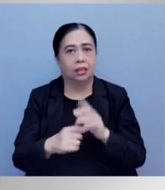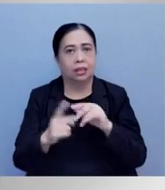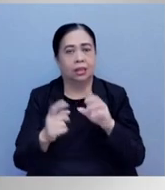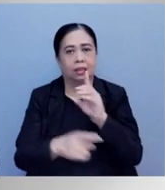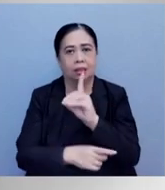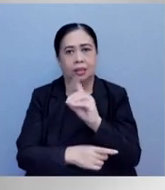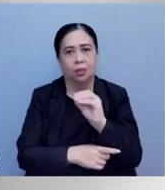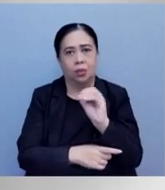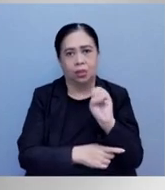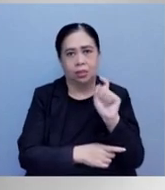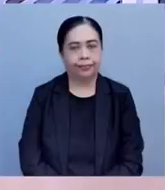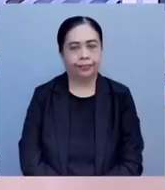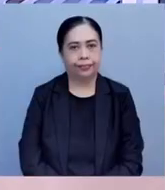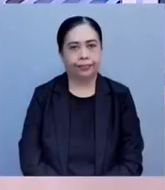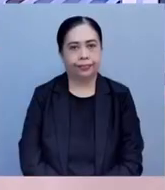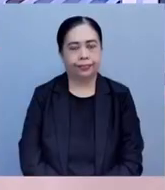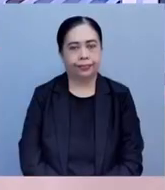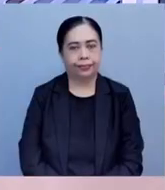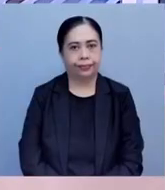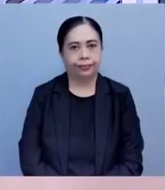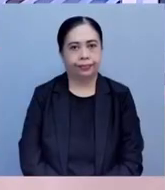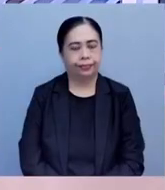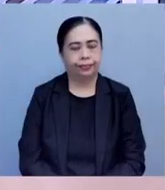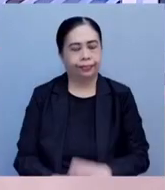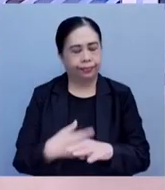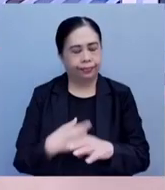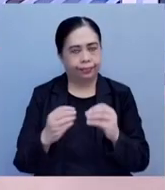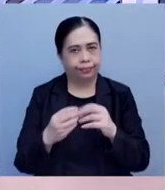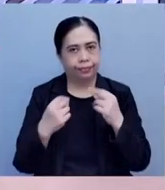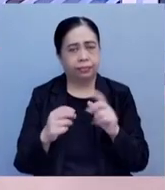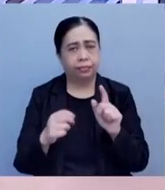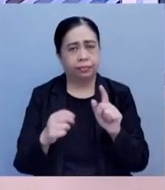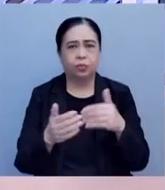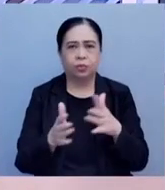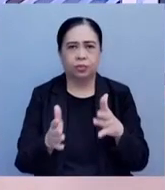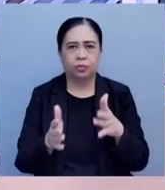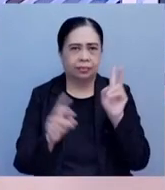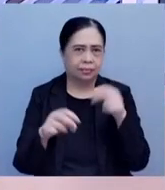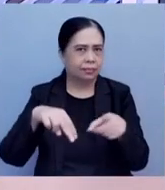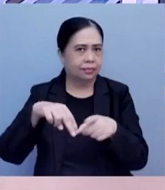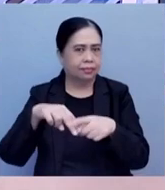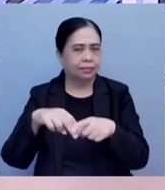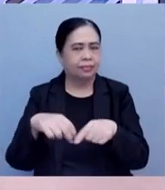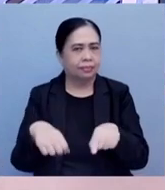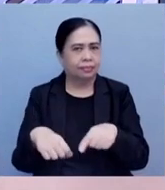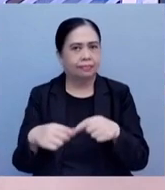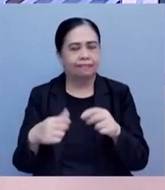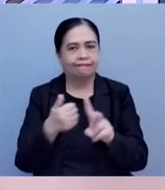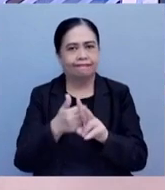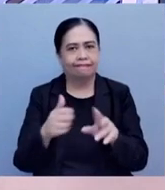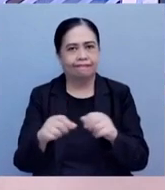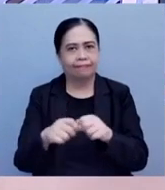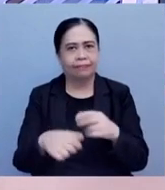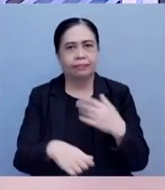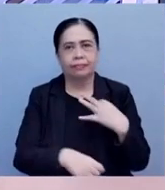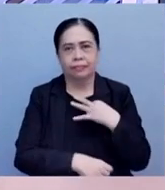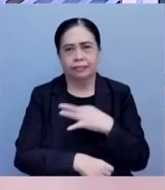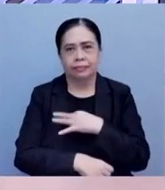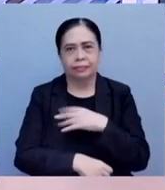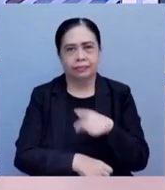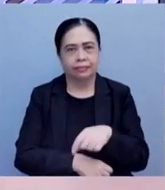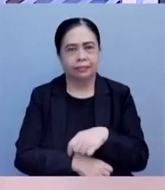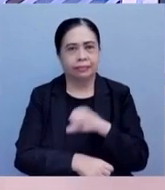Technology Department. Another student dies due to alleged hazing. The latest victim of this fraternity ritual was a